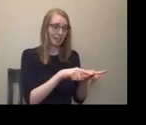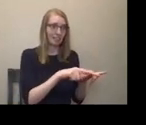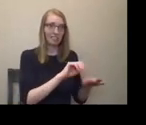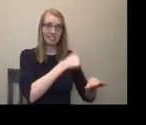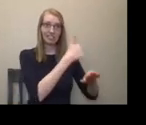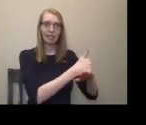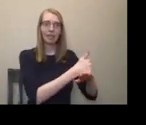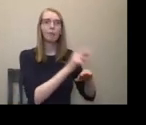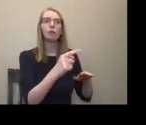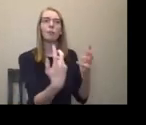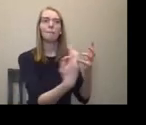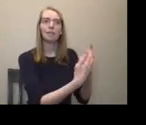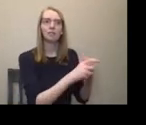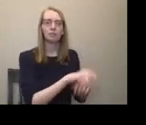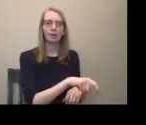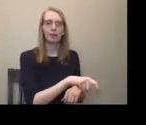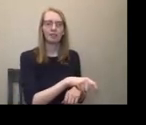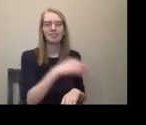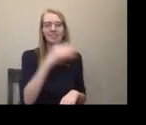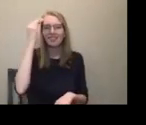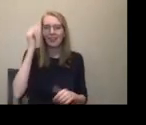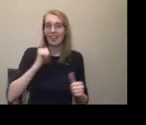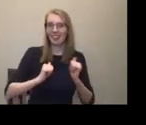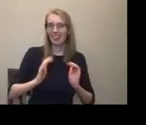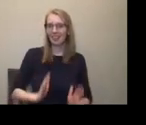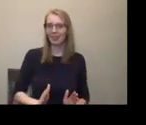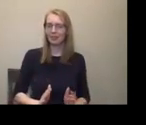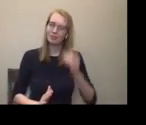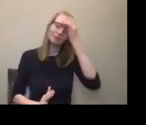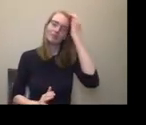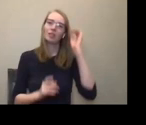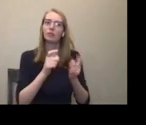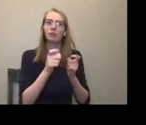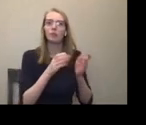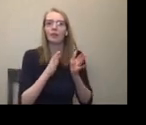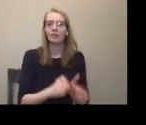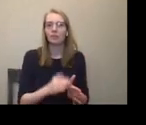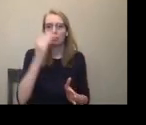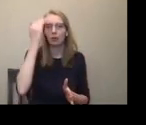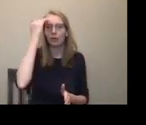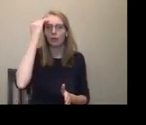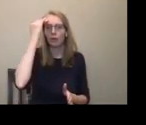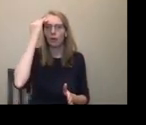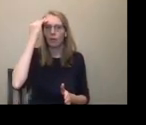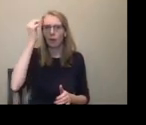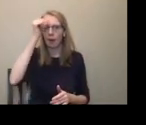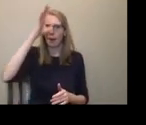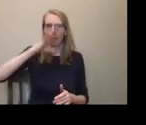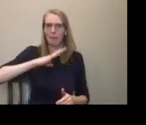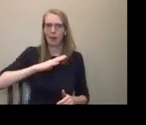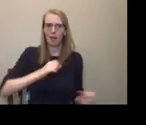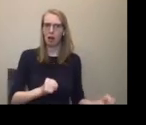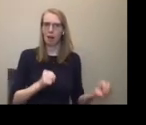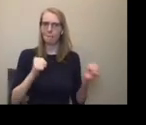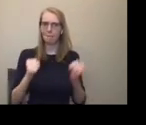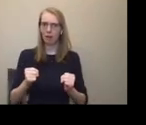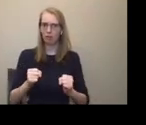we all know as directors, we've been trained that the most powerful position for a man could be full front, standing fully upright, down center.